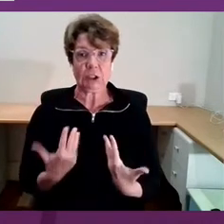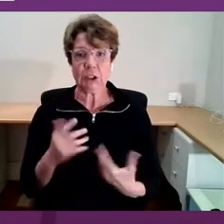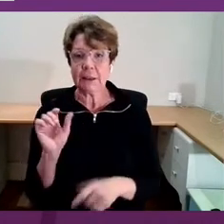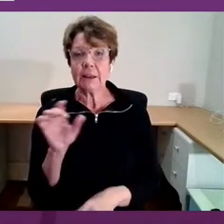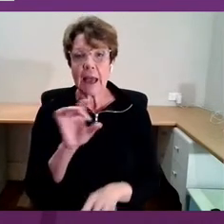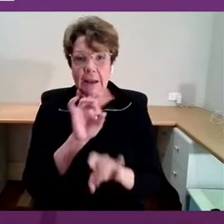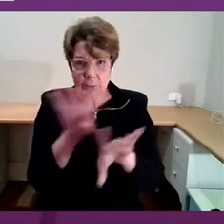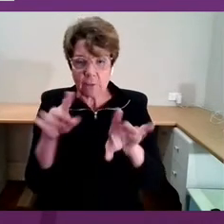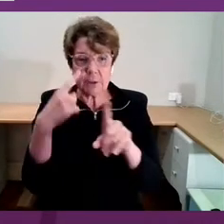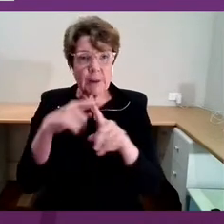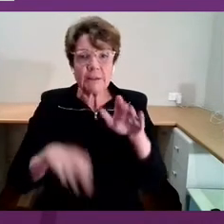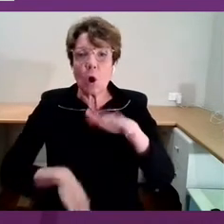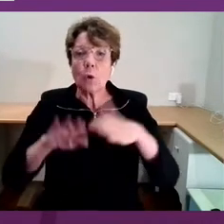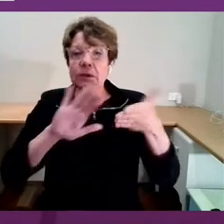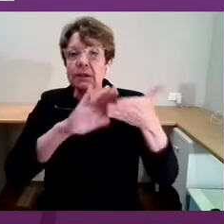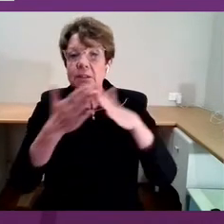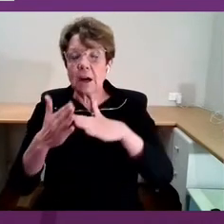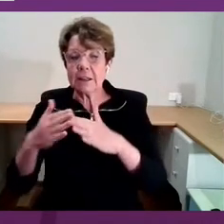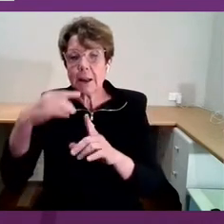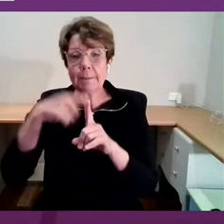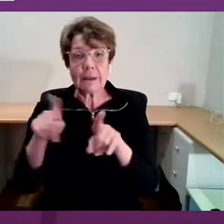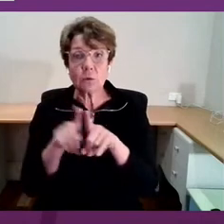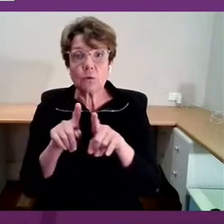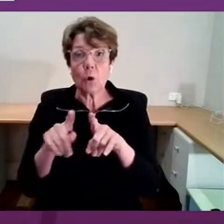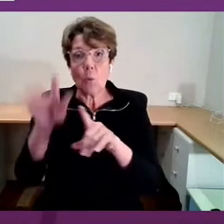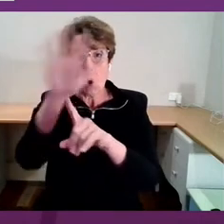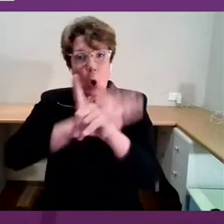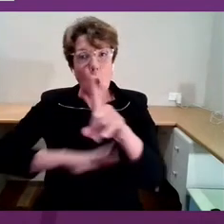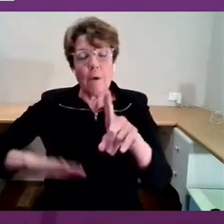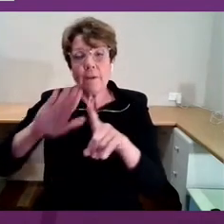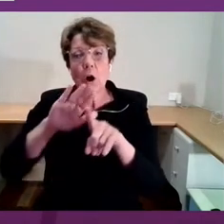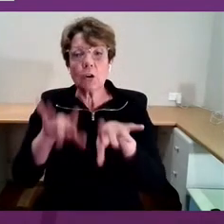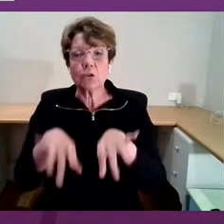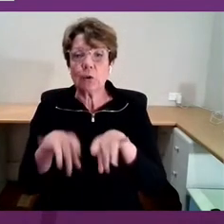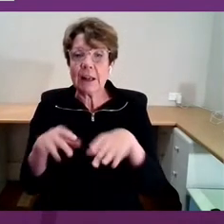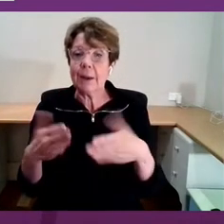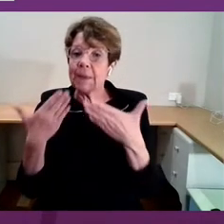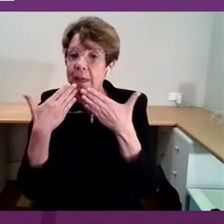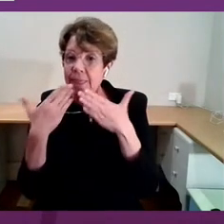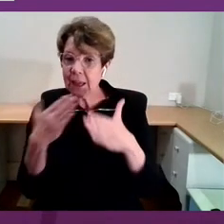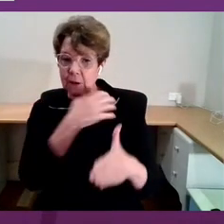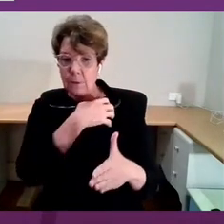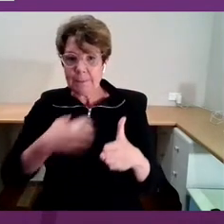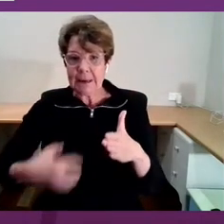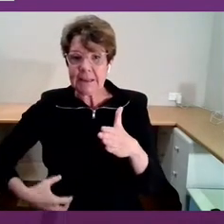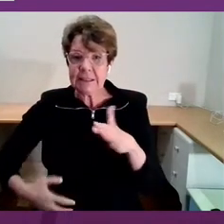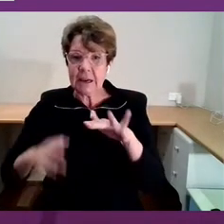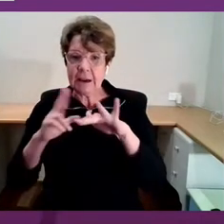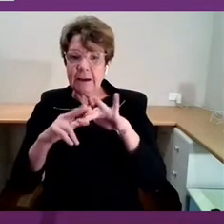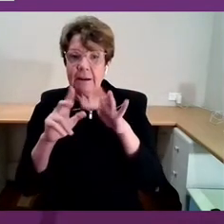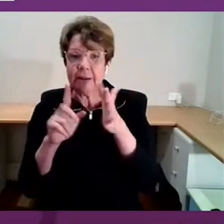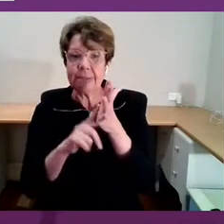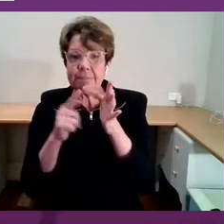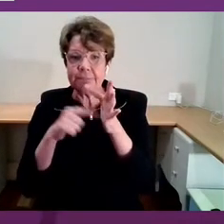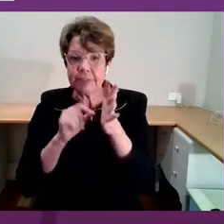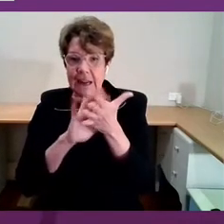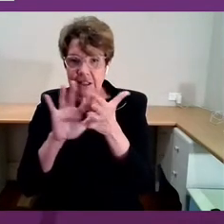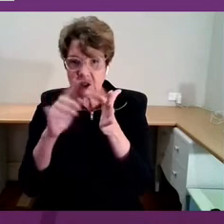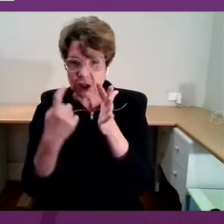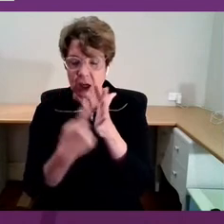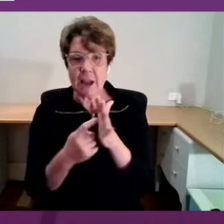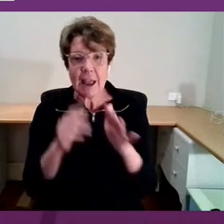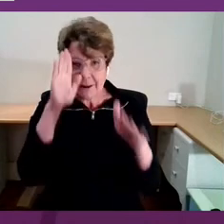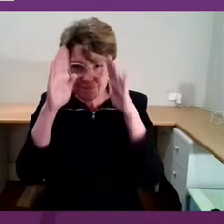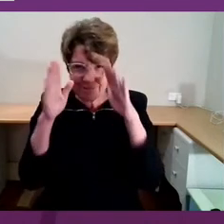dare I say it, our nation. So thank you to Minister Fletcher for his words, and a special hello to all of my colleagues.